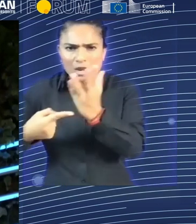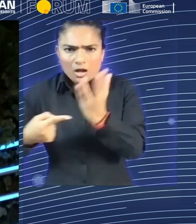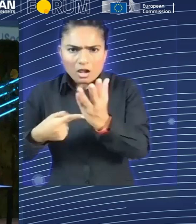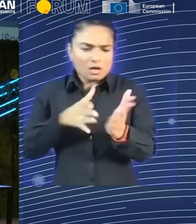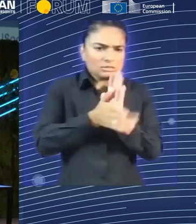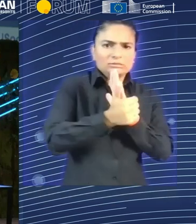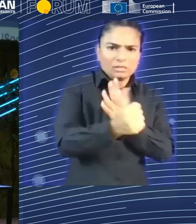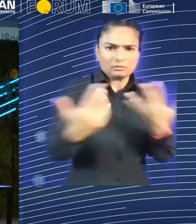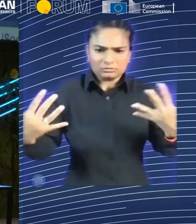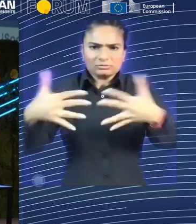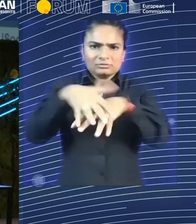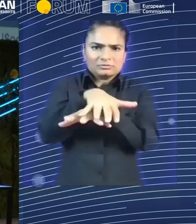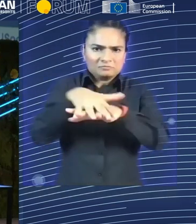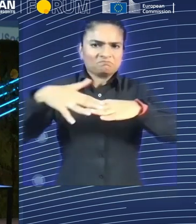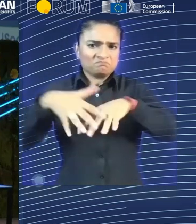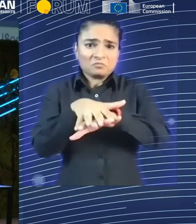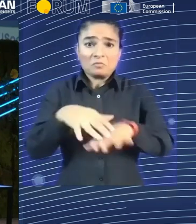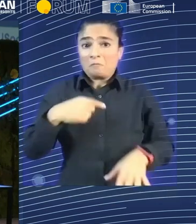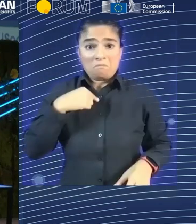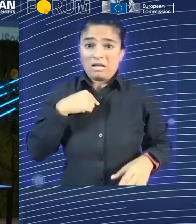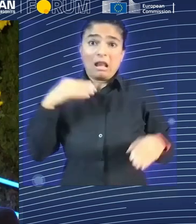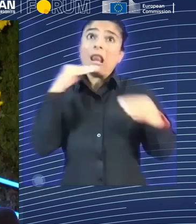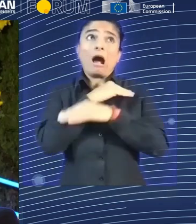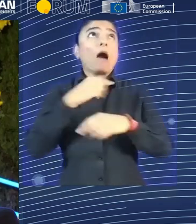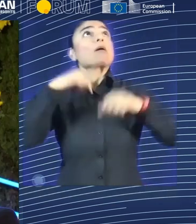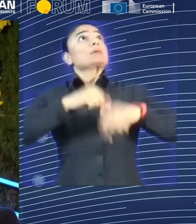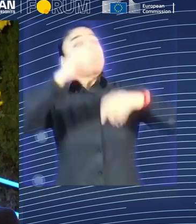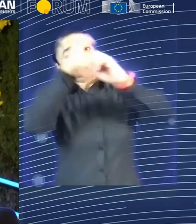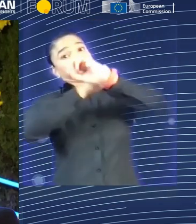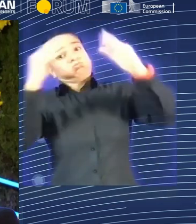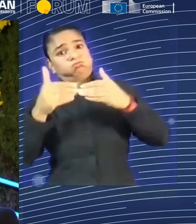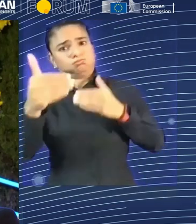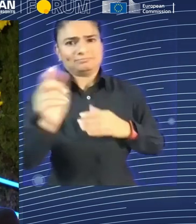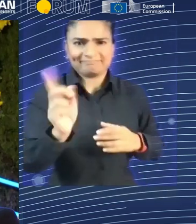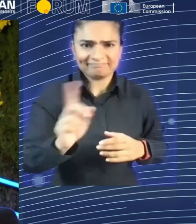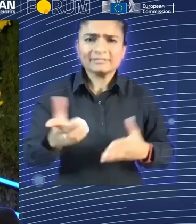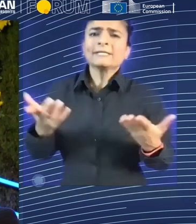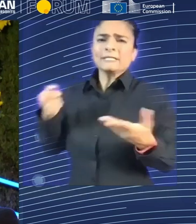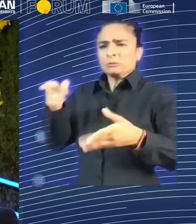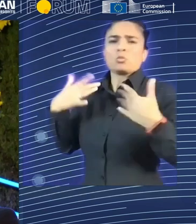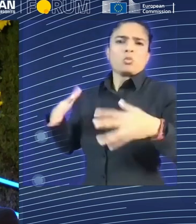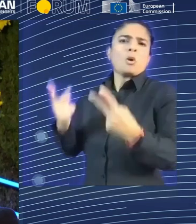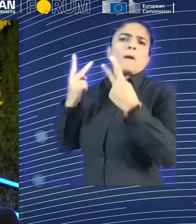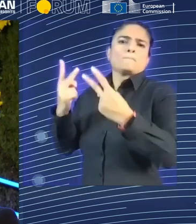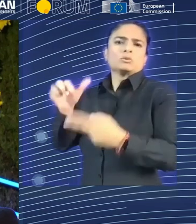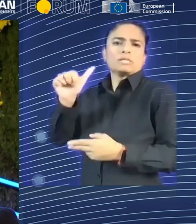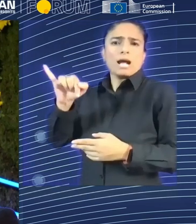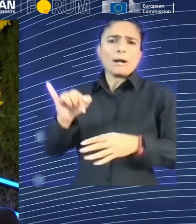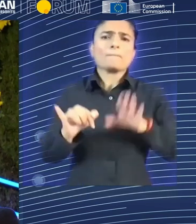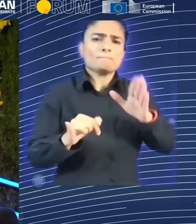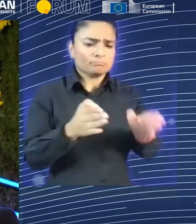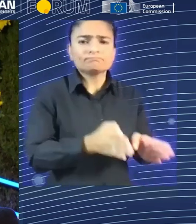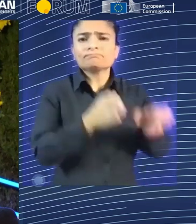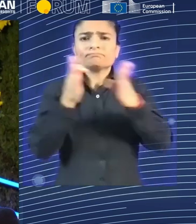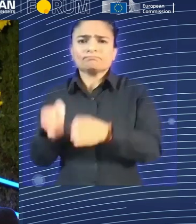Leticia, before we go to the second round of questions, we're going to talk about some policy responses. Do you want to comment on something there?